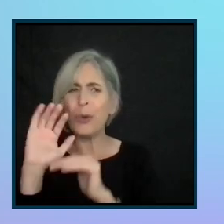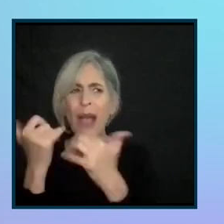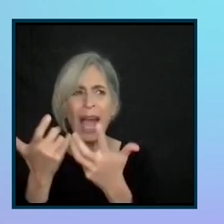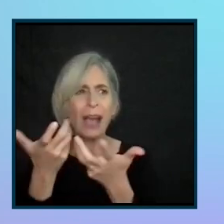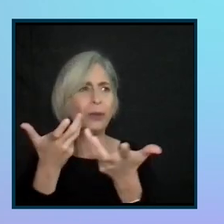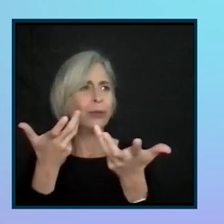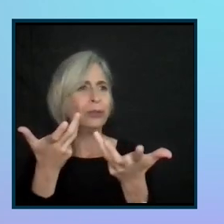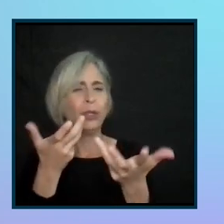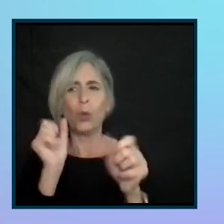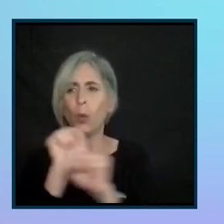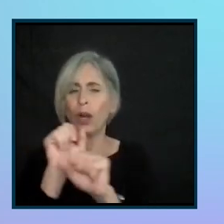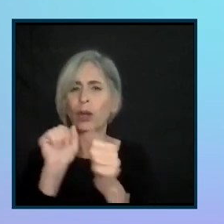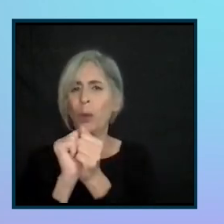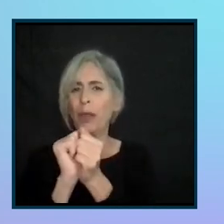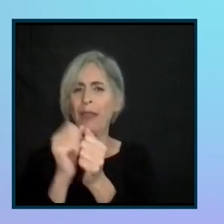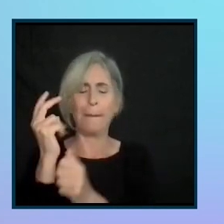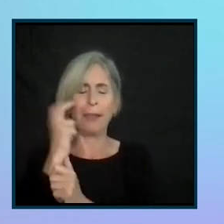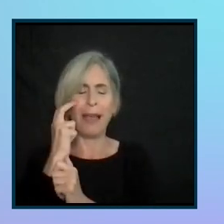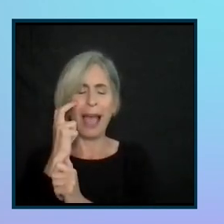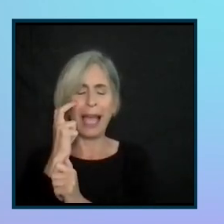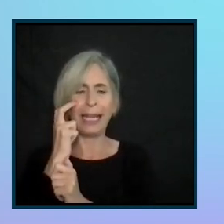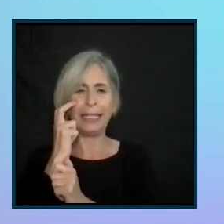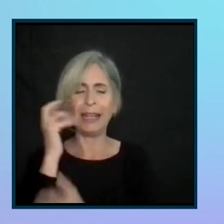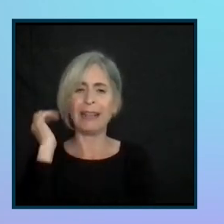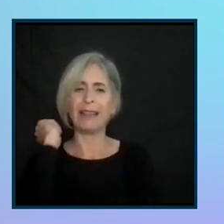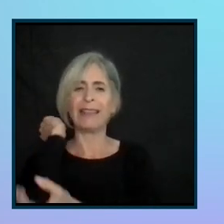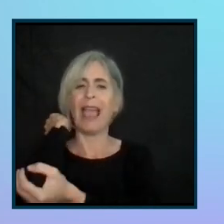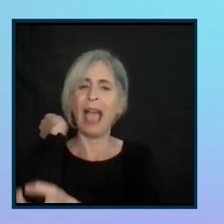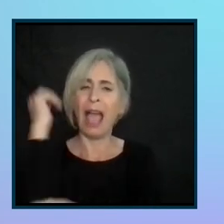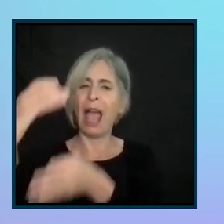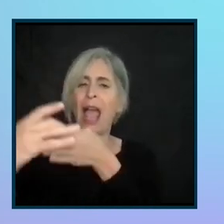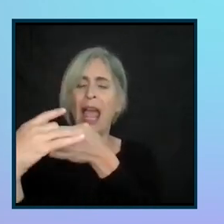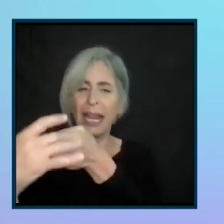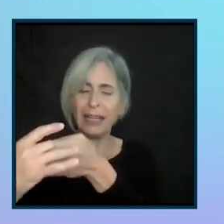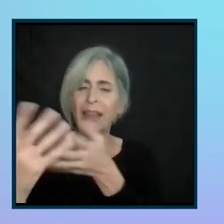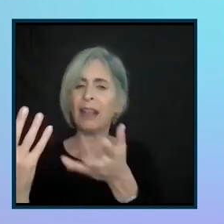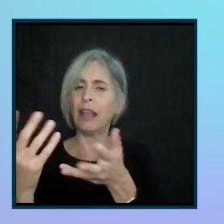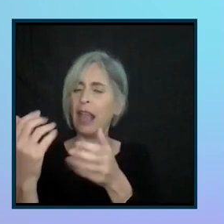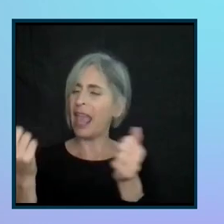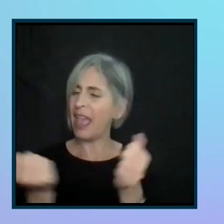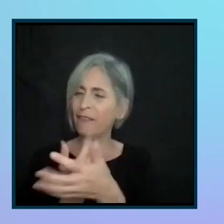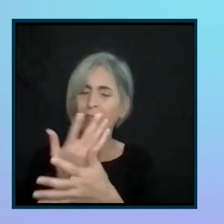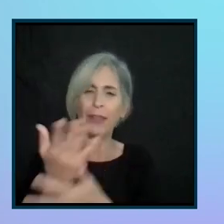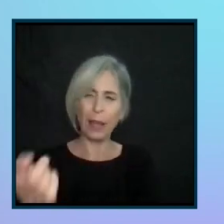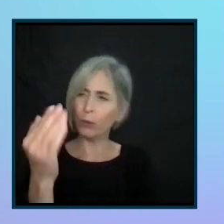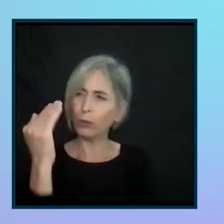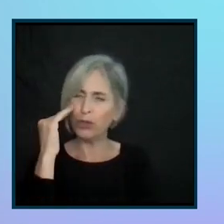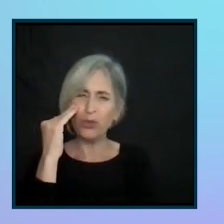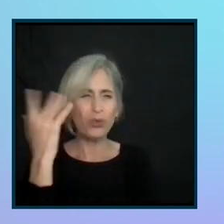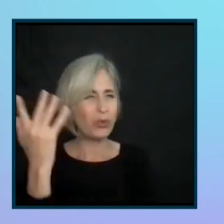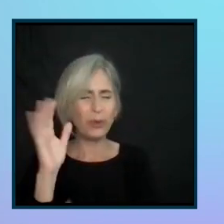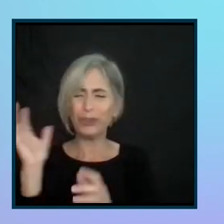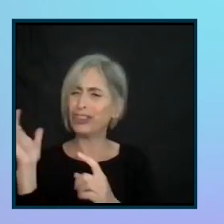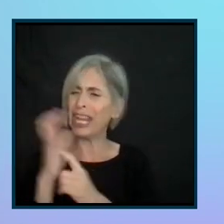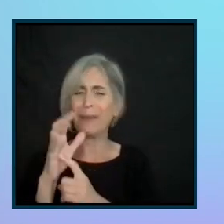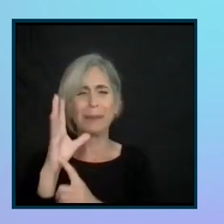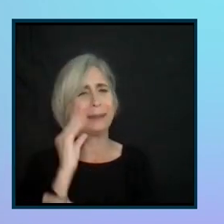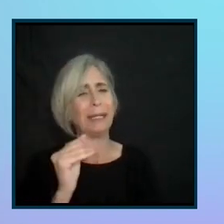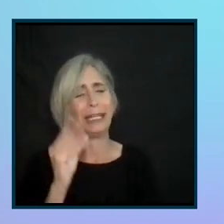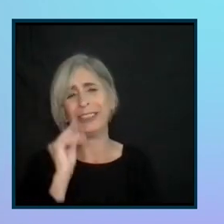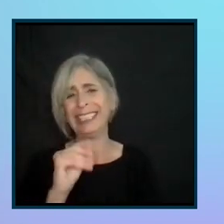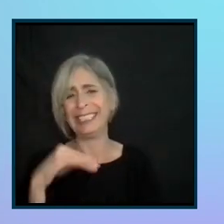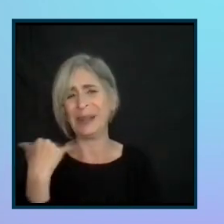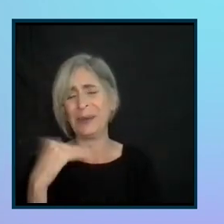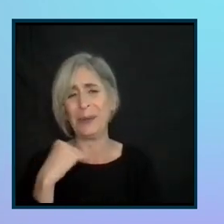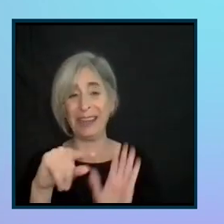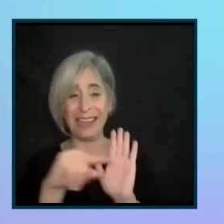handle a blind person, you know, with the elbow guiding us. And they were just phenomenal. It was I couldn't there was